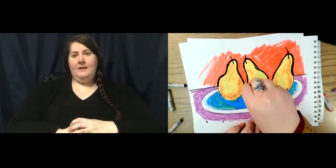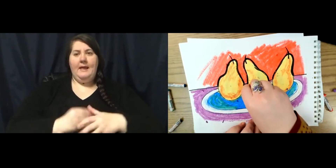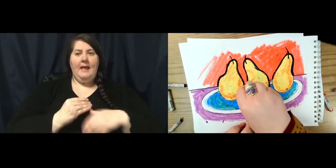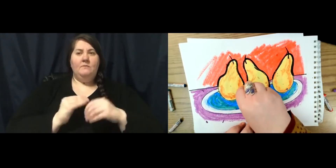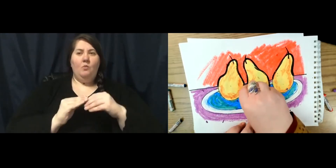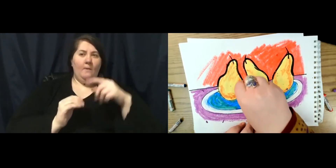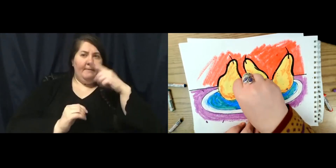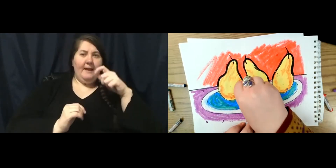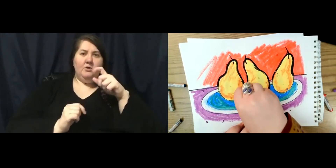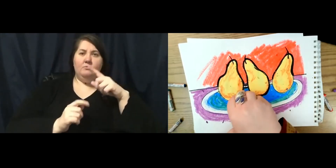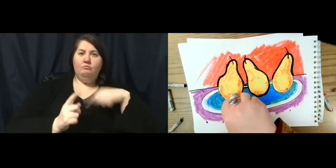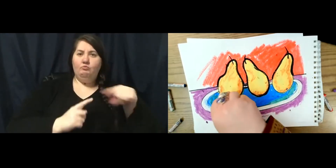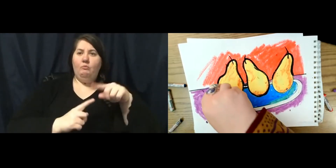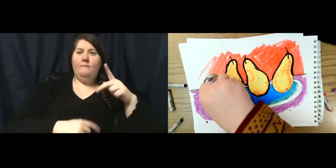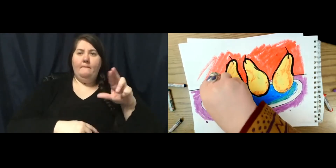black lines on.